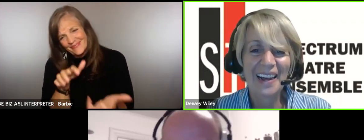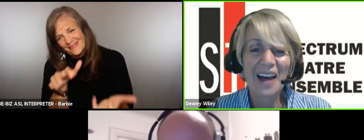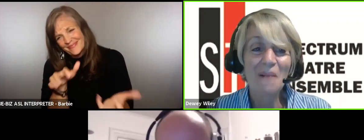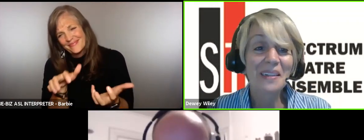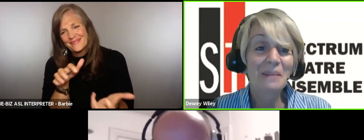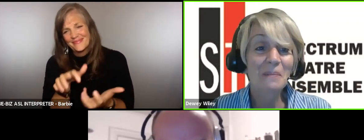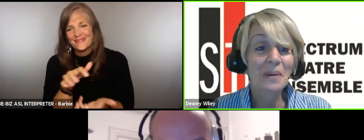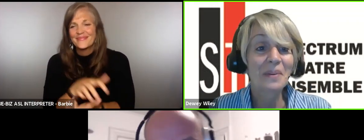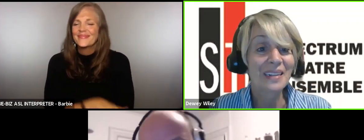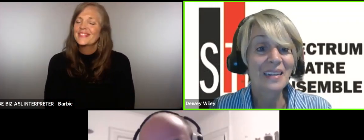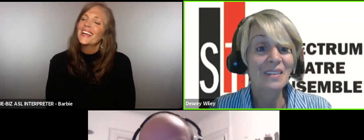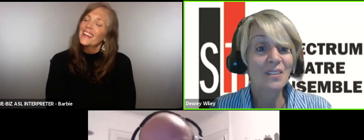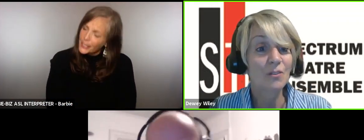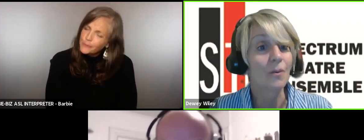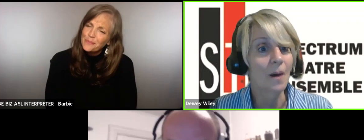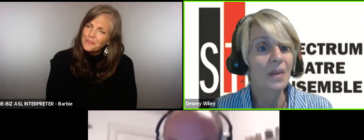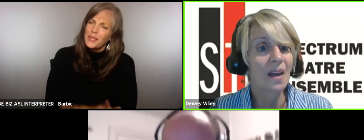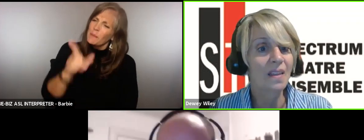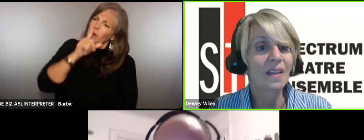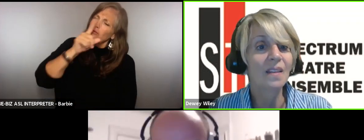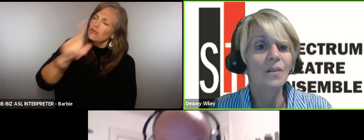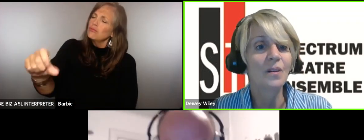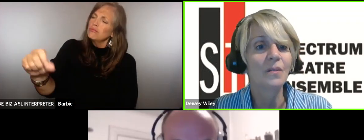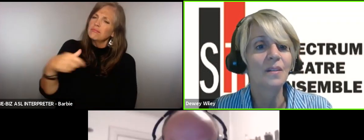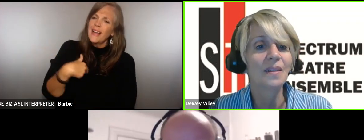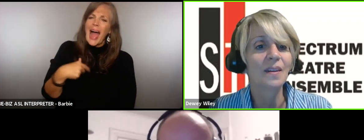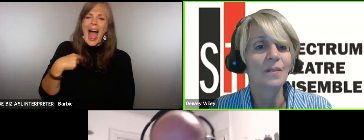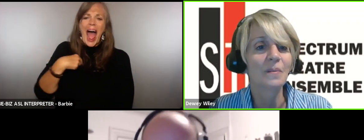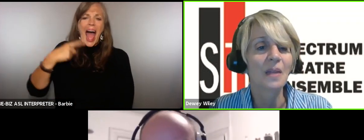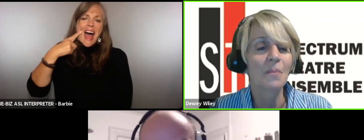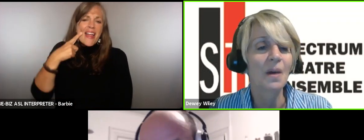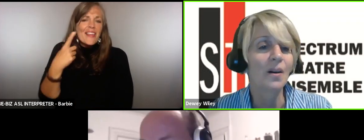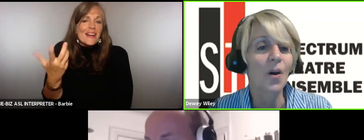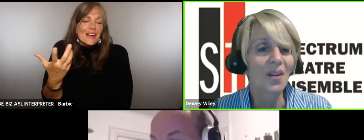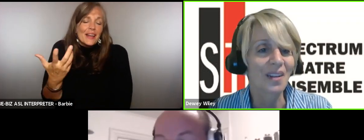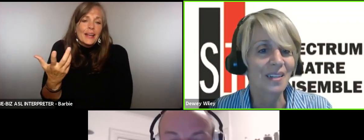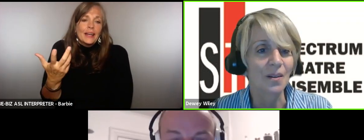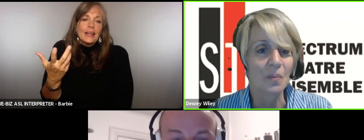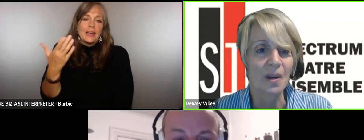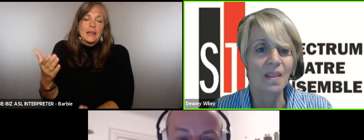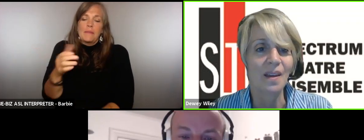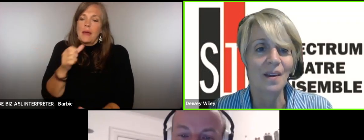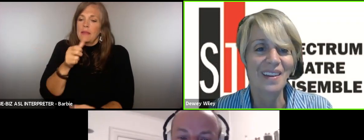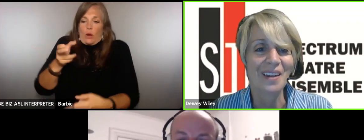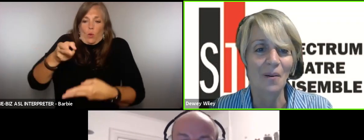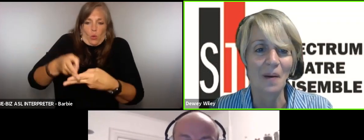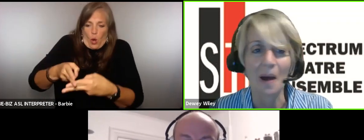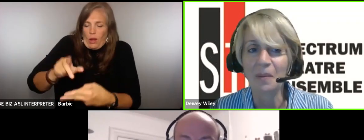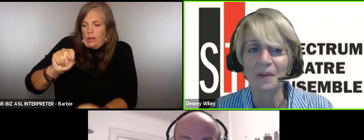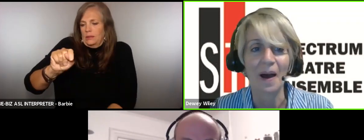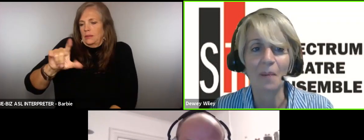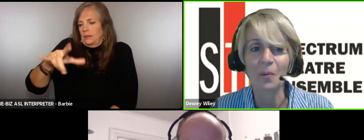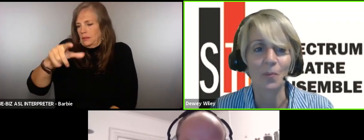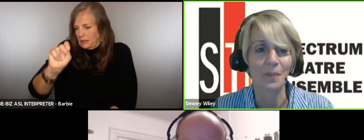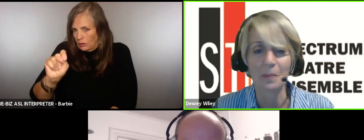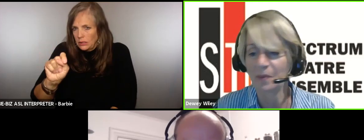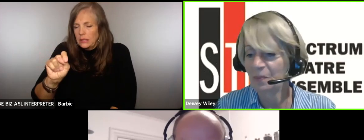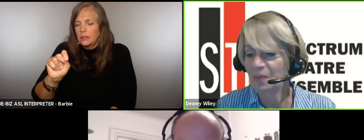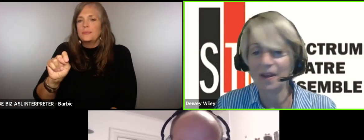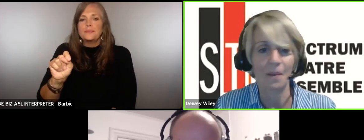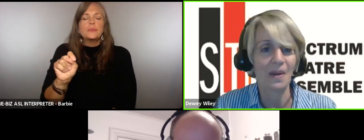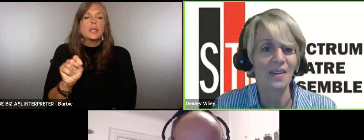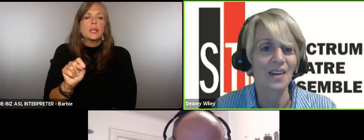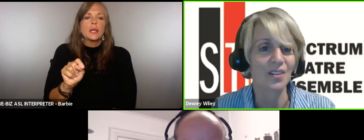yeah I mean but but it's true I mean I think that there's there's they might not call it tilt but I think you know I've been I've been